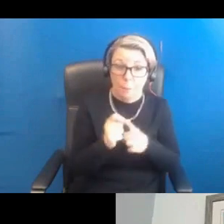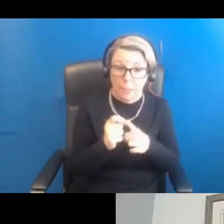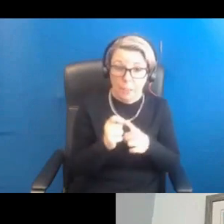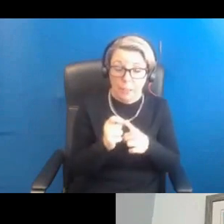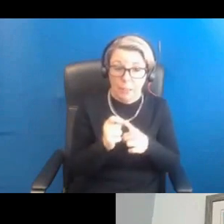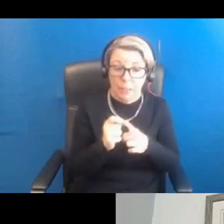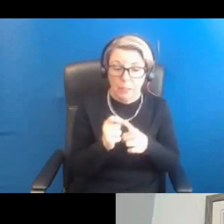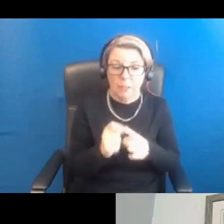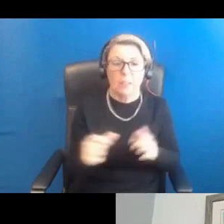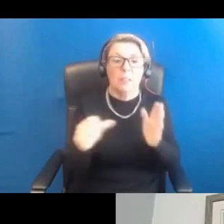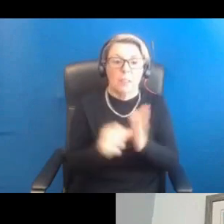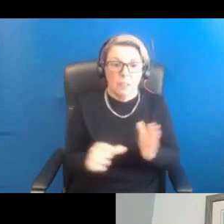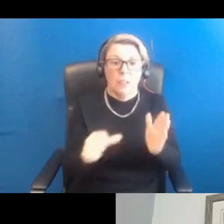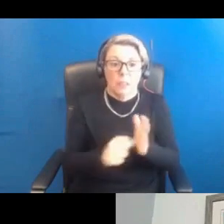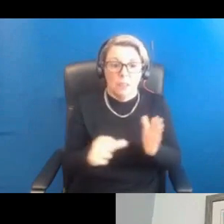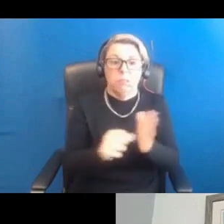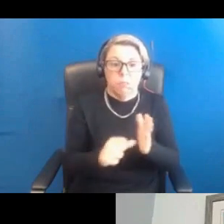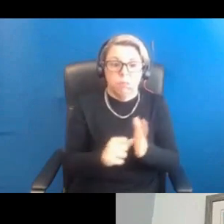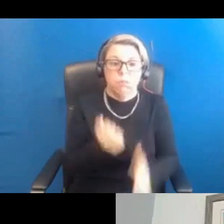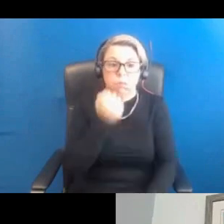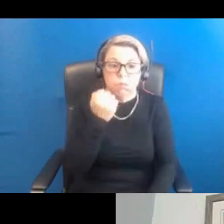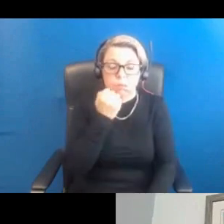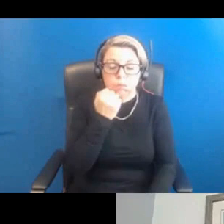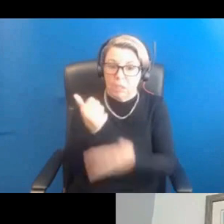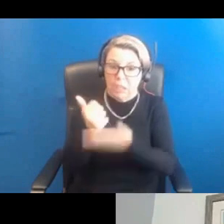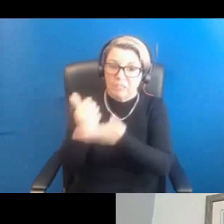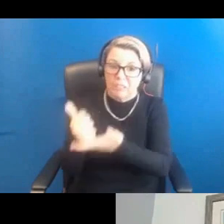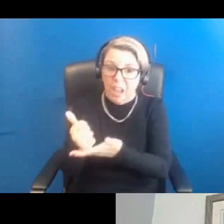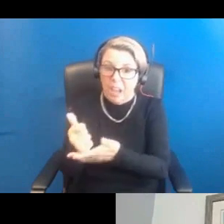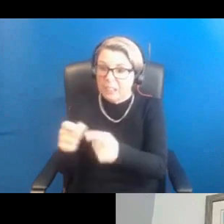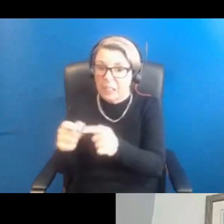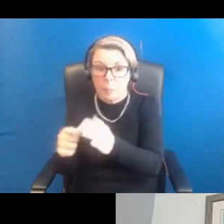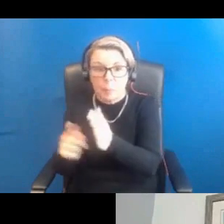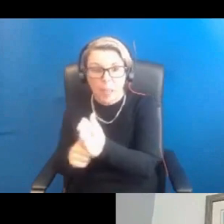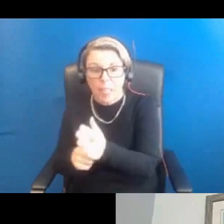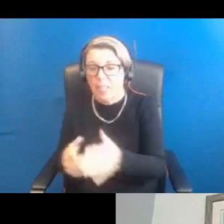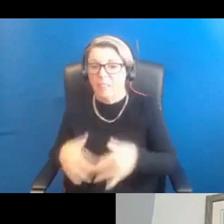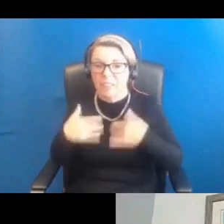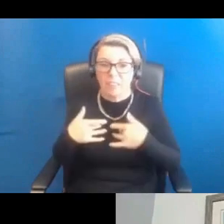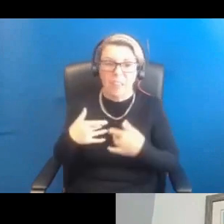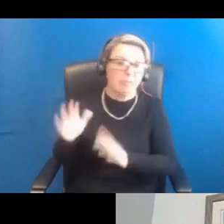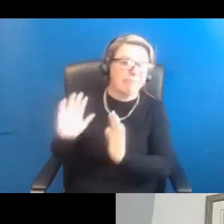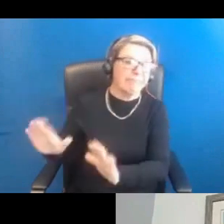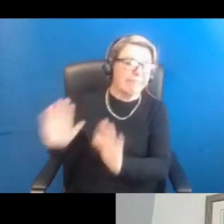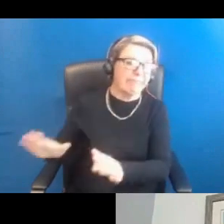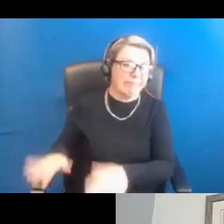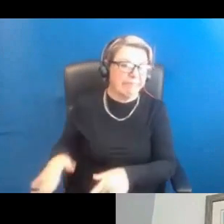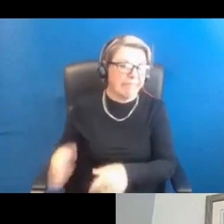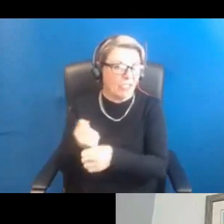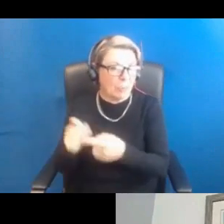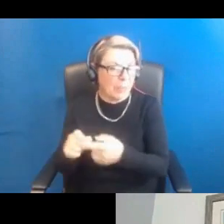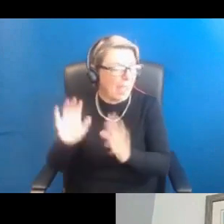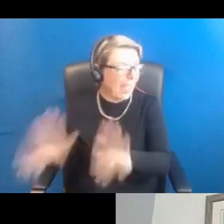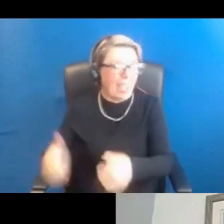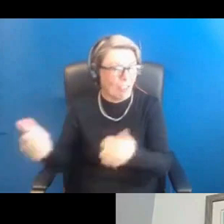with their period and who are advised to take the pill feel that they're being fobbed off. I think there is this view that